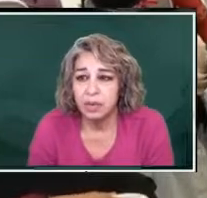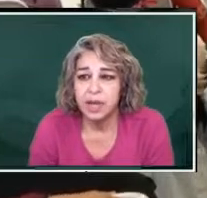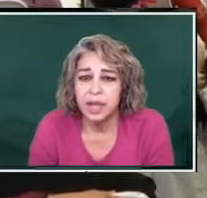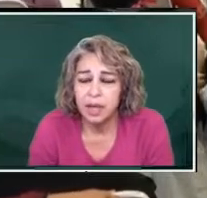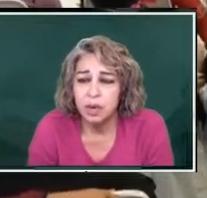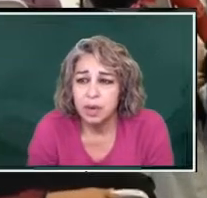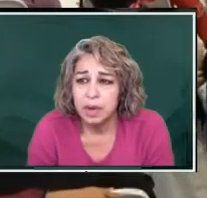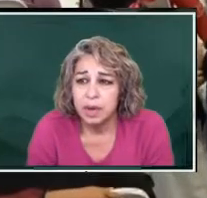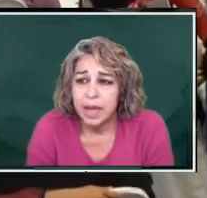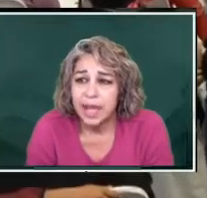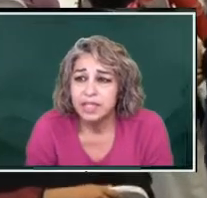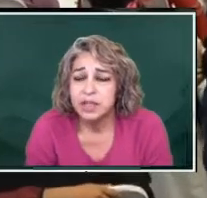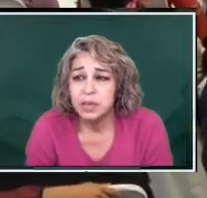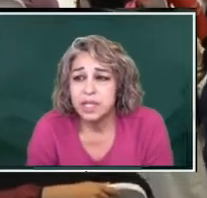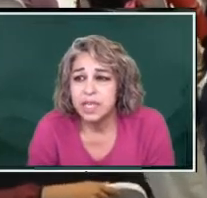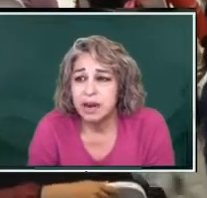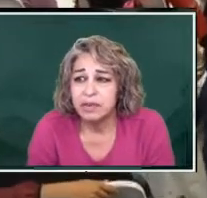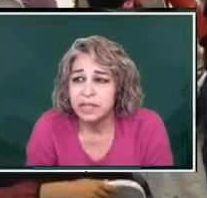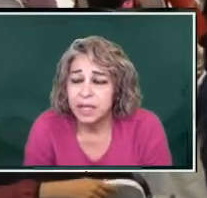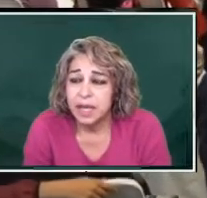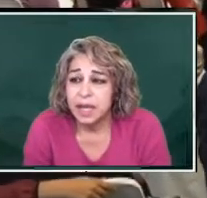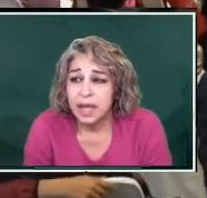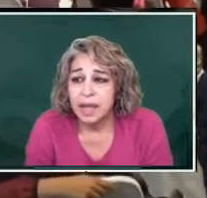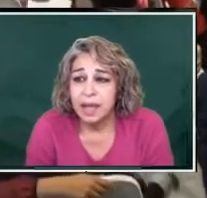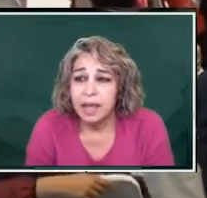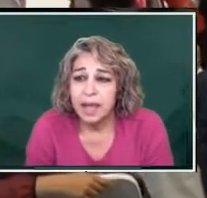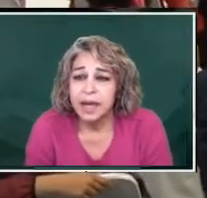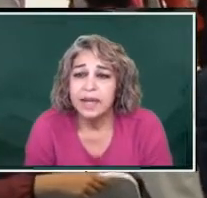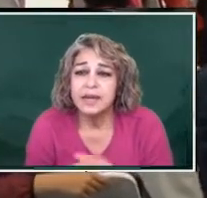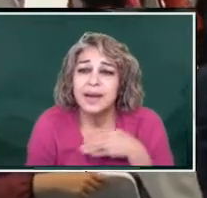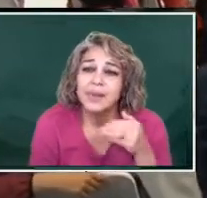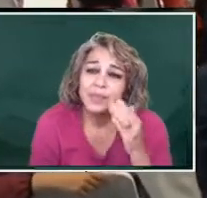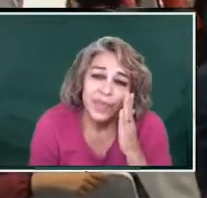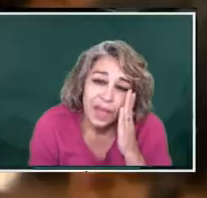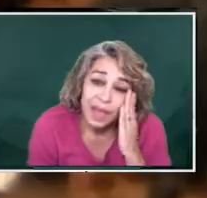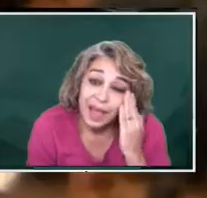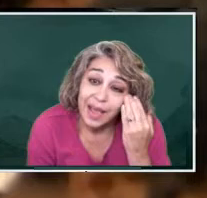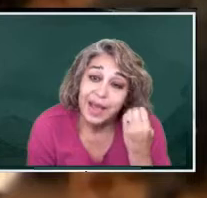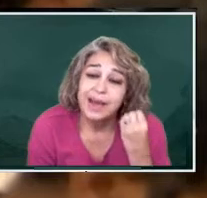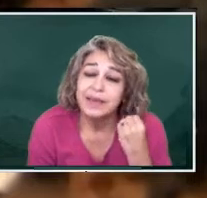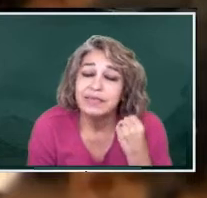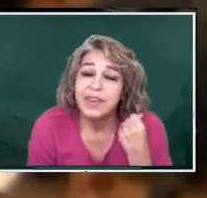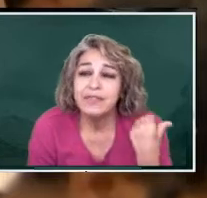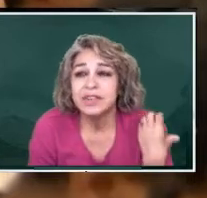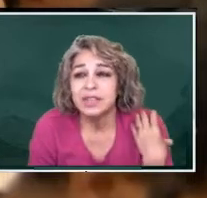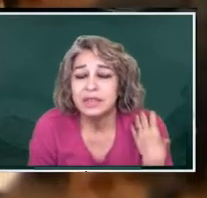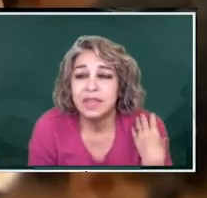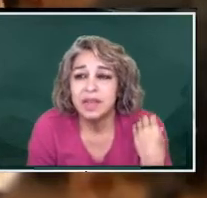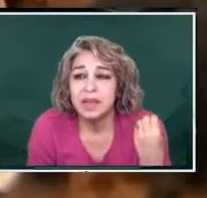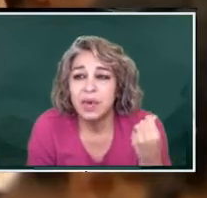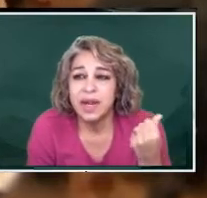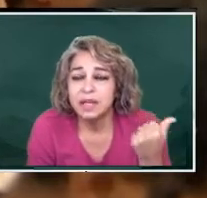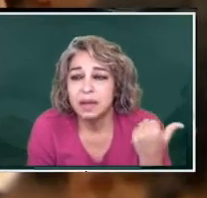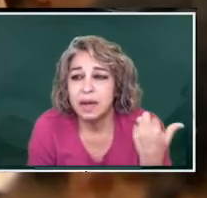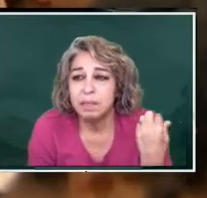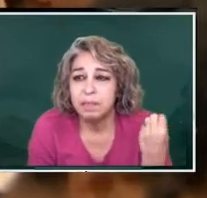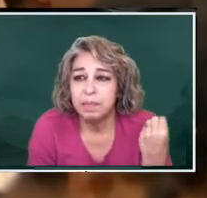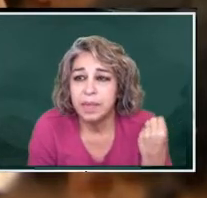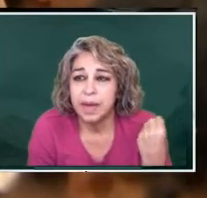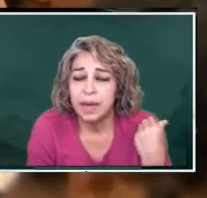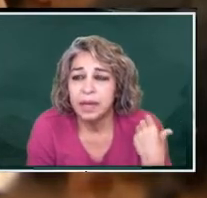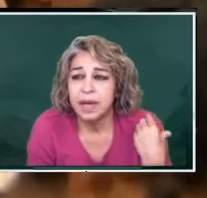has to do with tariffs and it favors the great